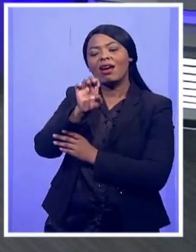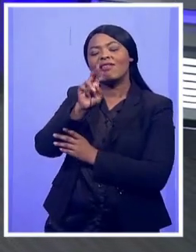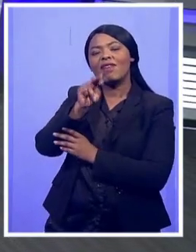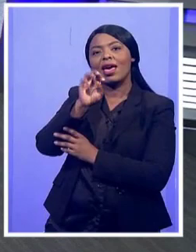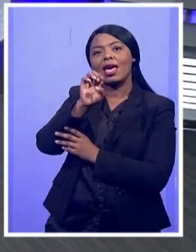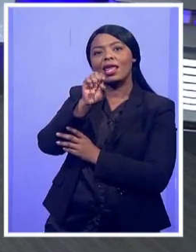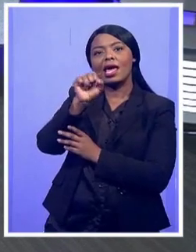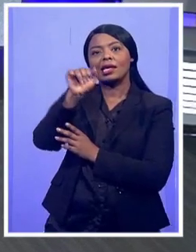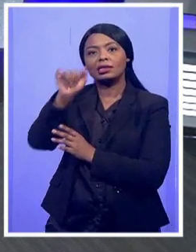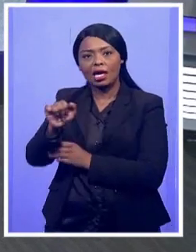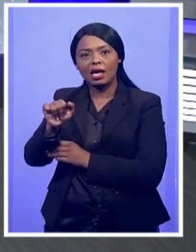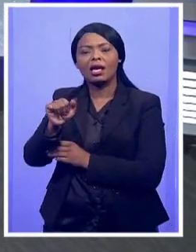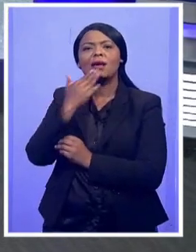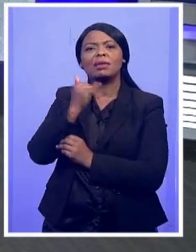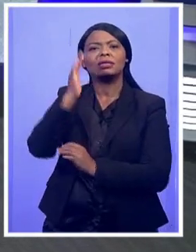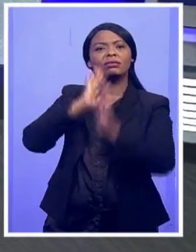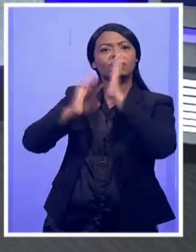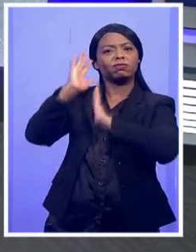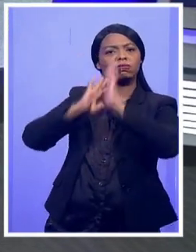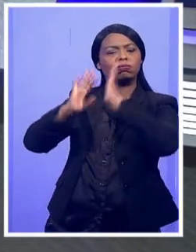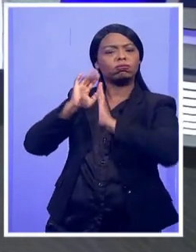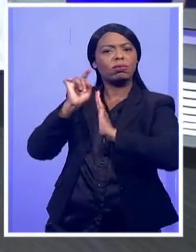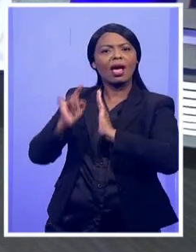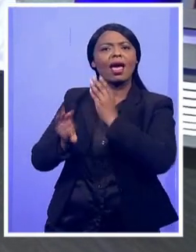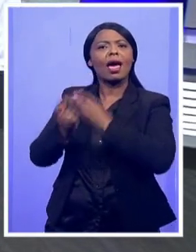morning to you. Talk to us about what's happening there now.